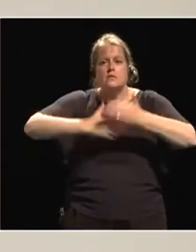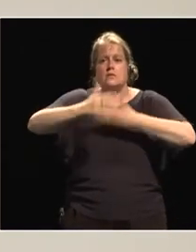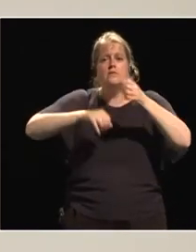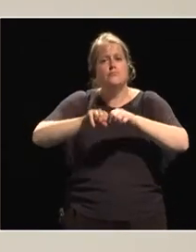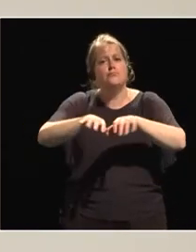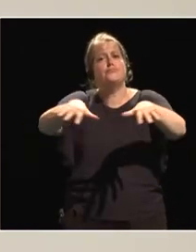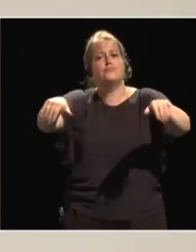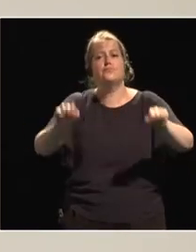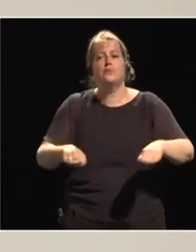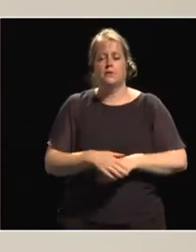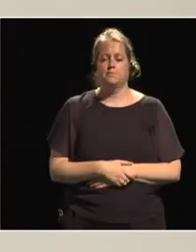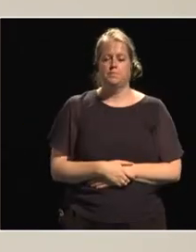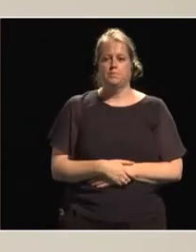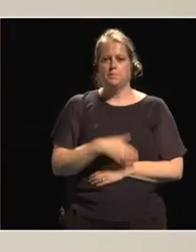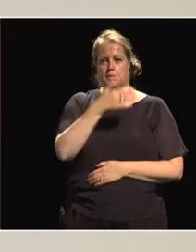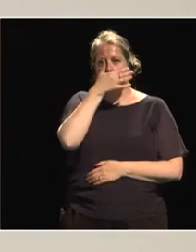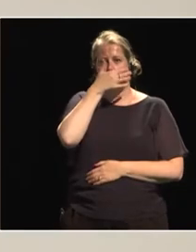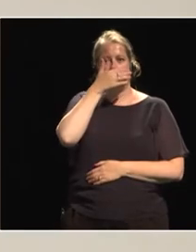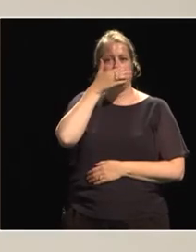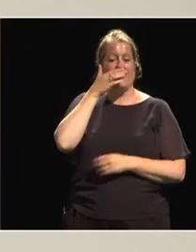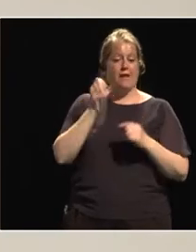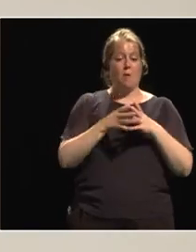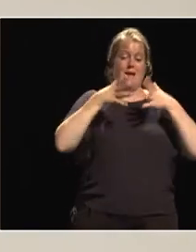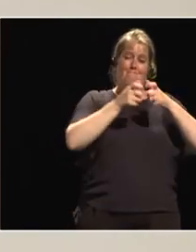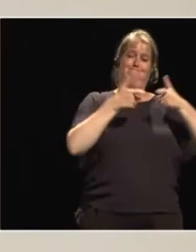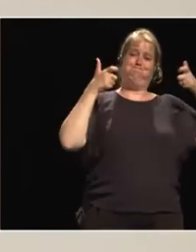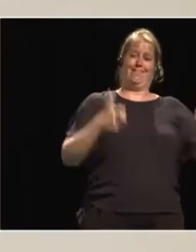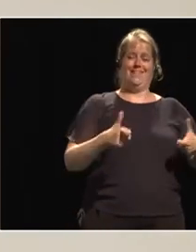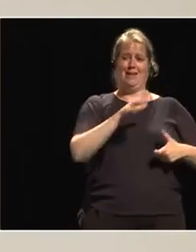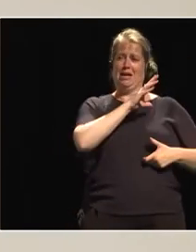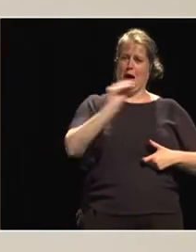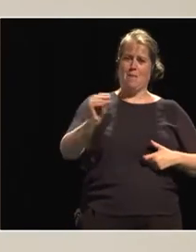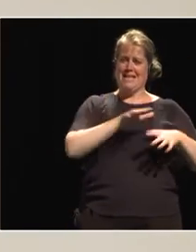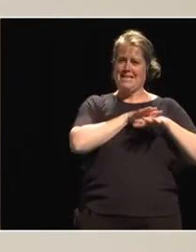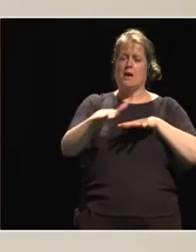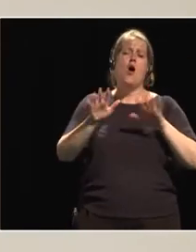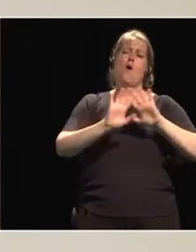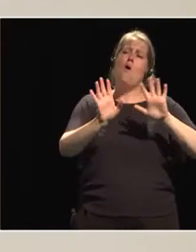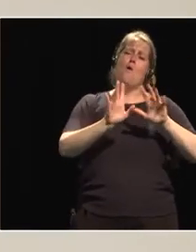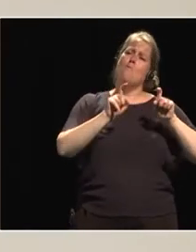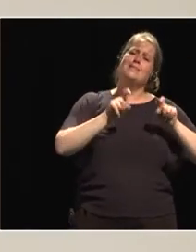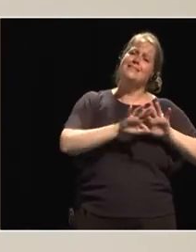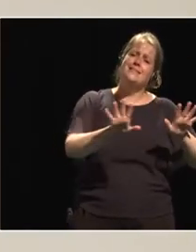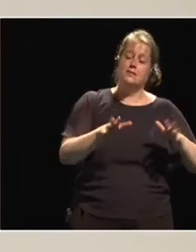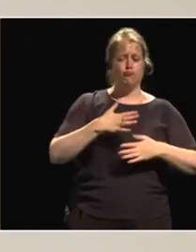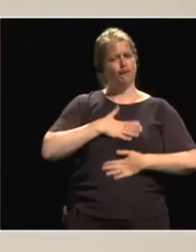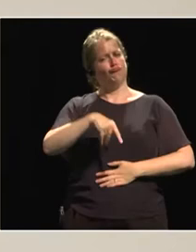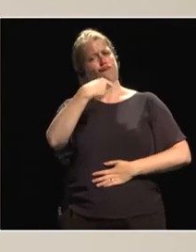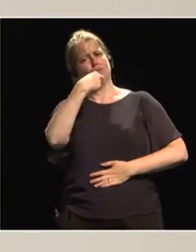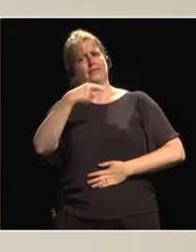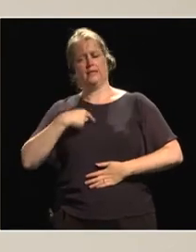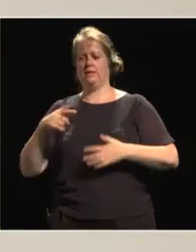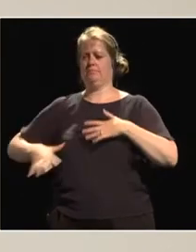And you don't need to have big companies necessarily, and I would stress that we are really agricultural